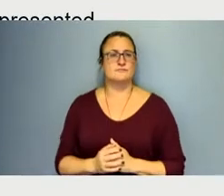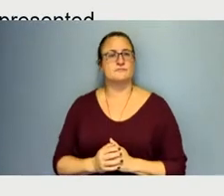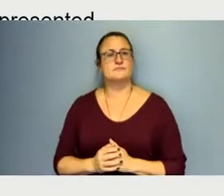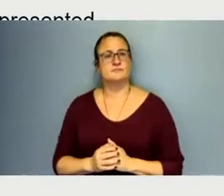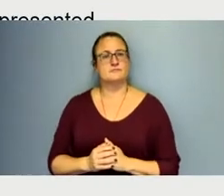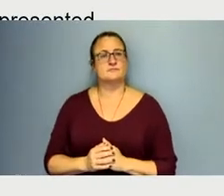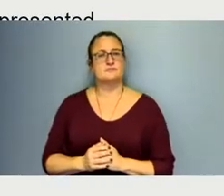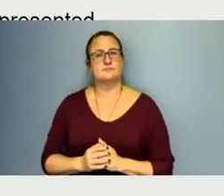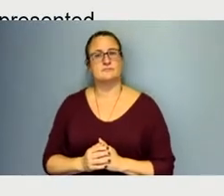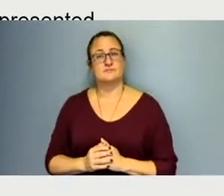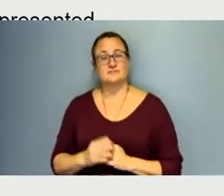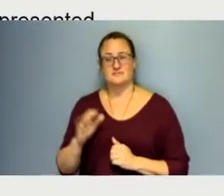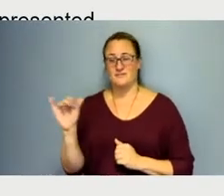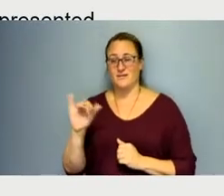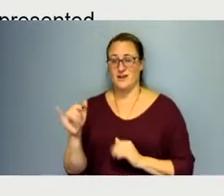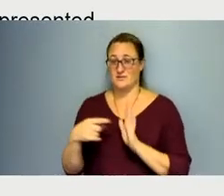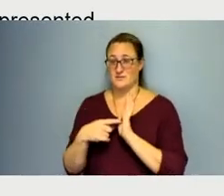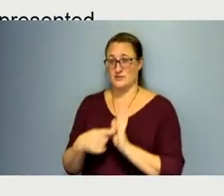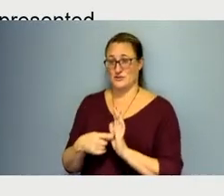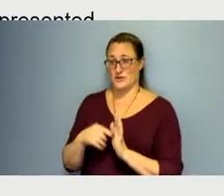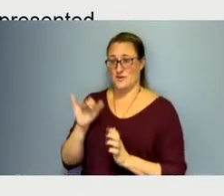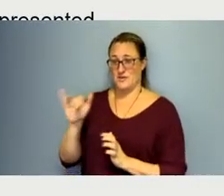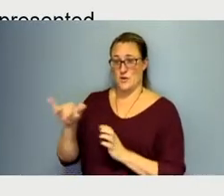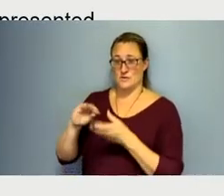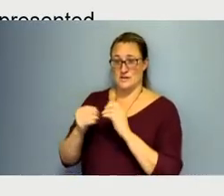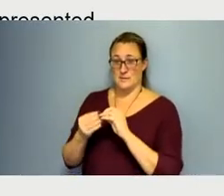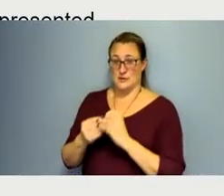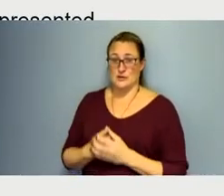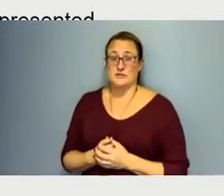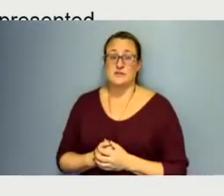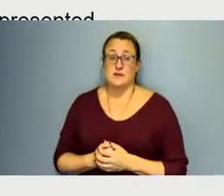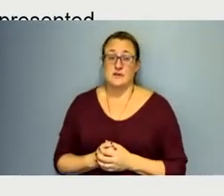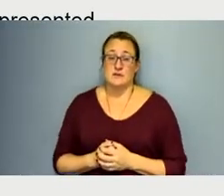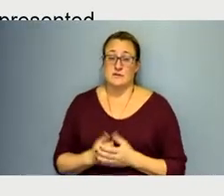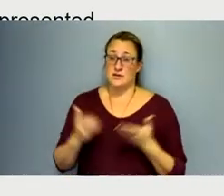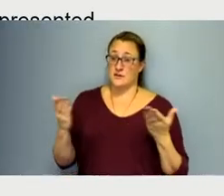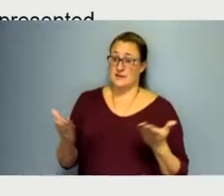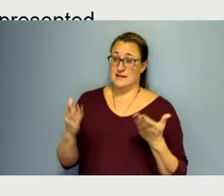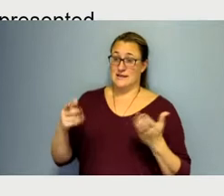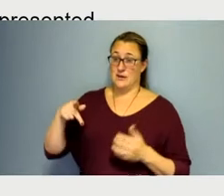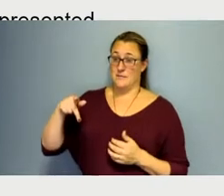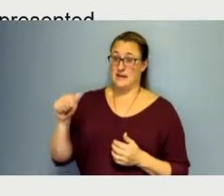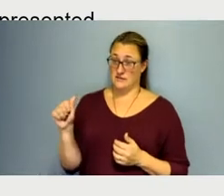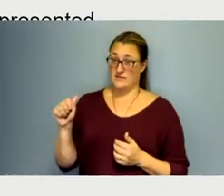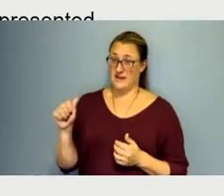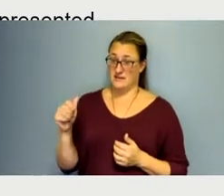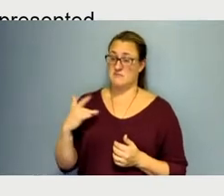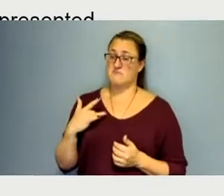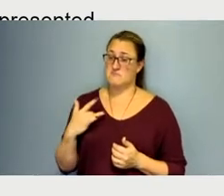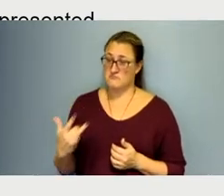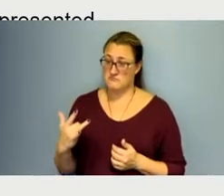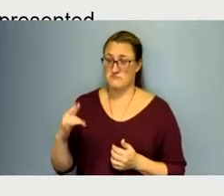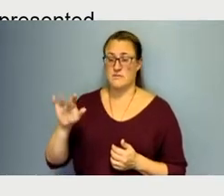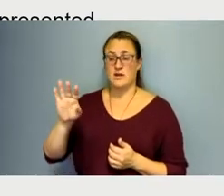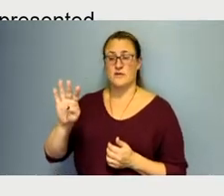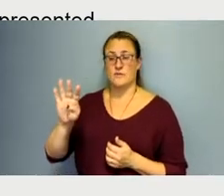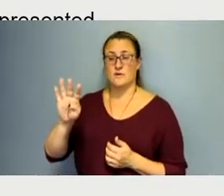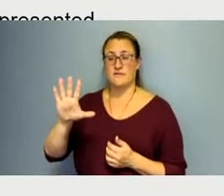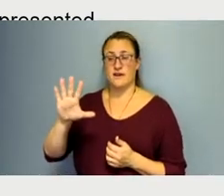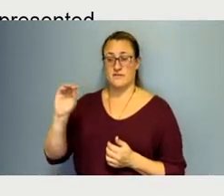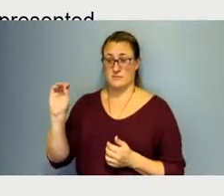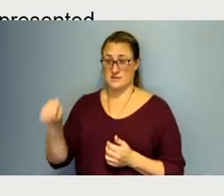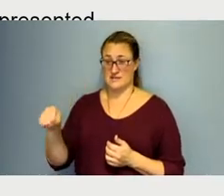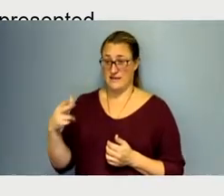one thing that I wanted to show you. Right? On average, in the state of Pennsylvania, 45% of high school seniors